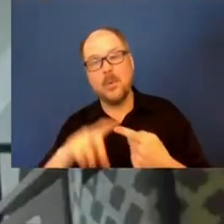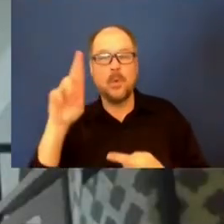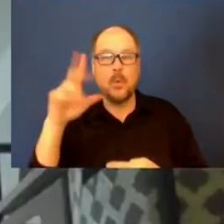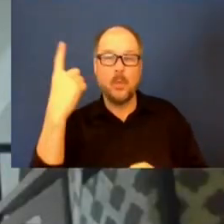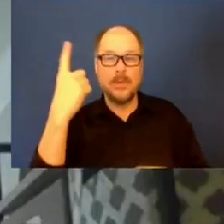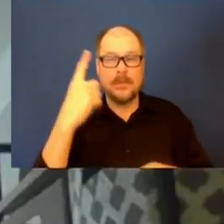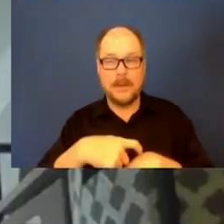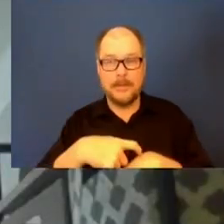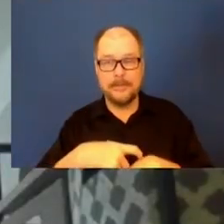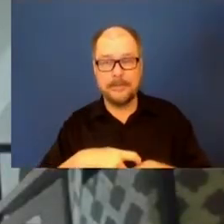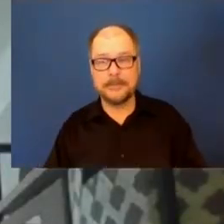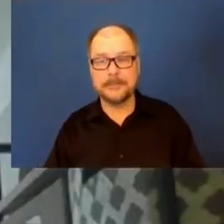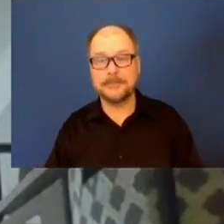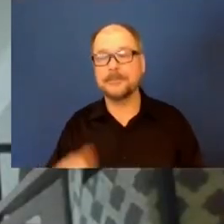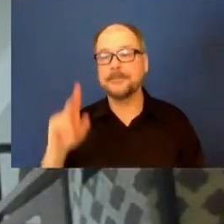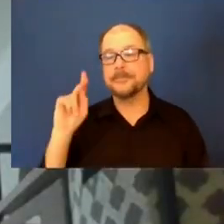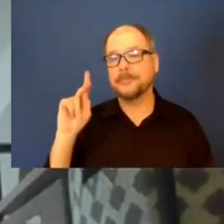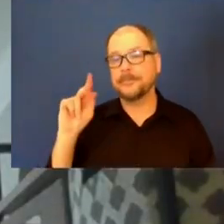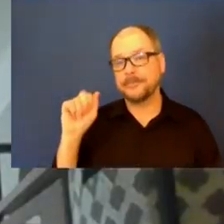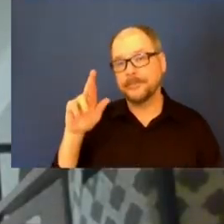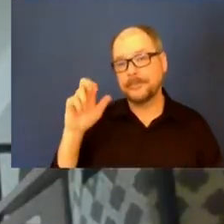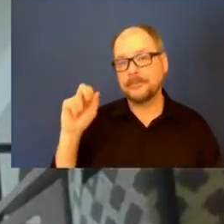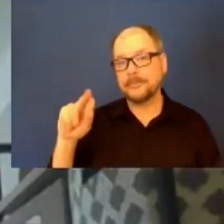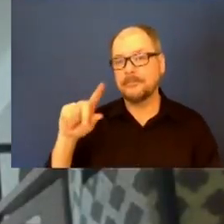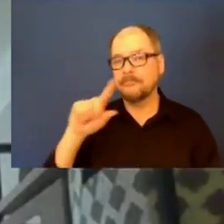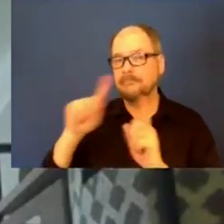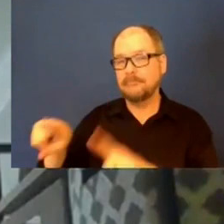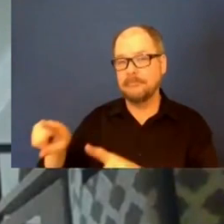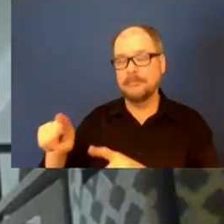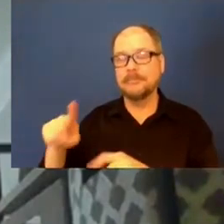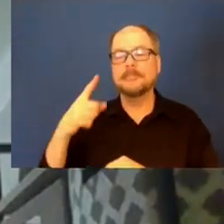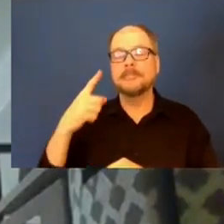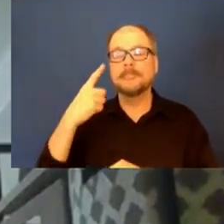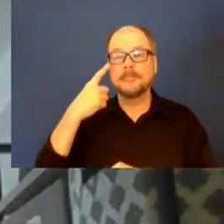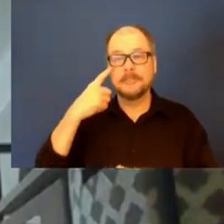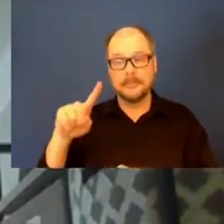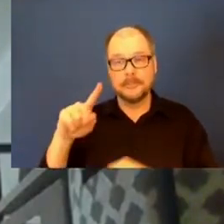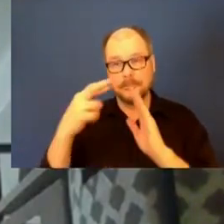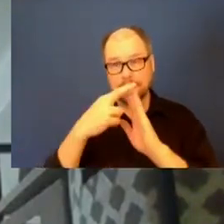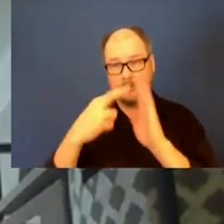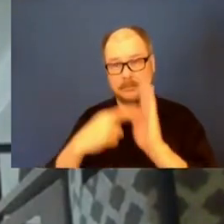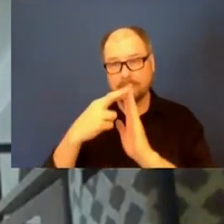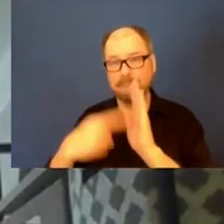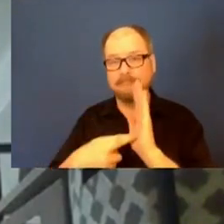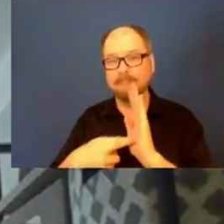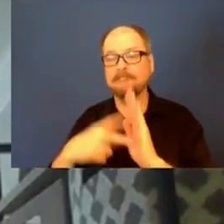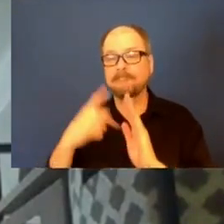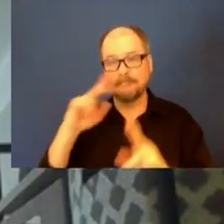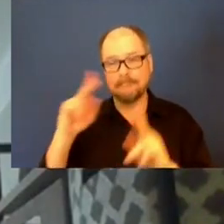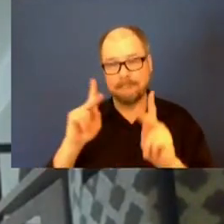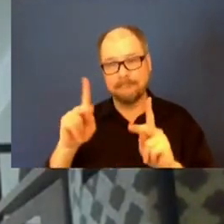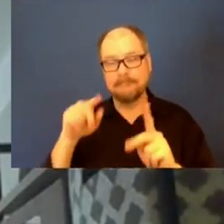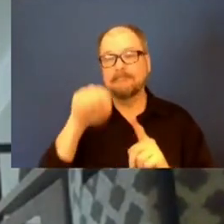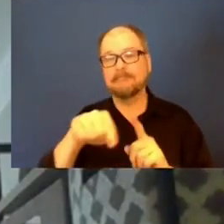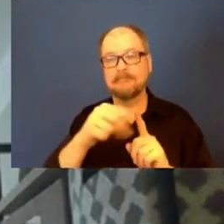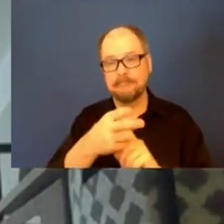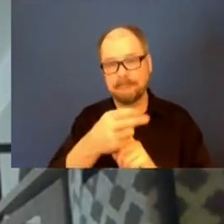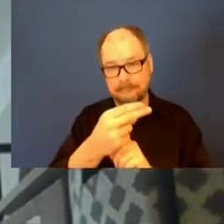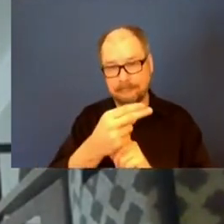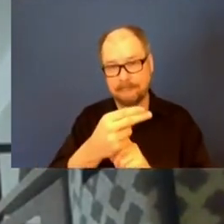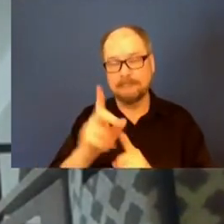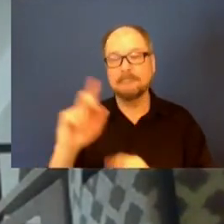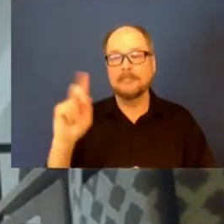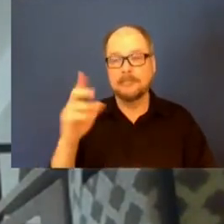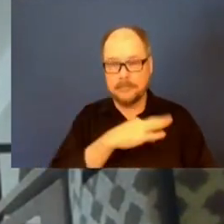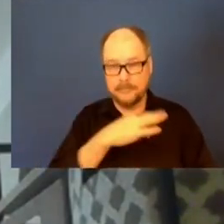So, as far as like the rules or guidelines for everyone's safety at the hotel, we have staff